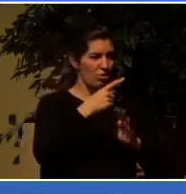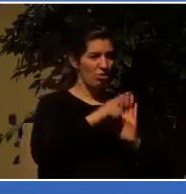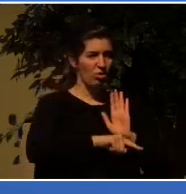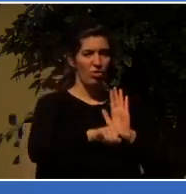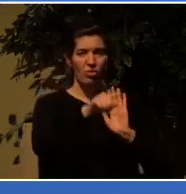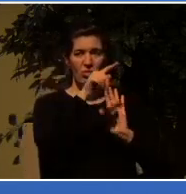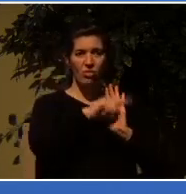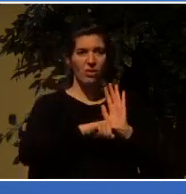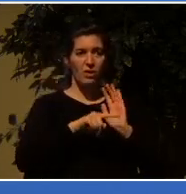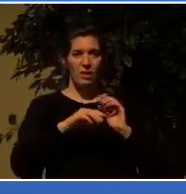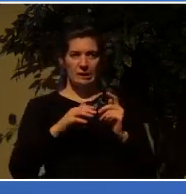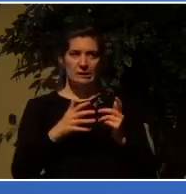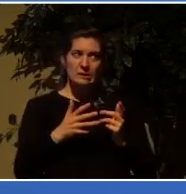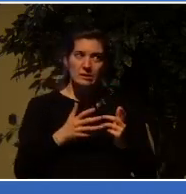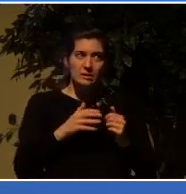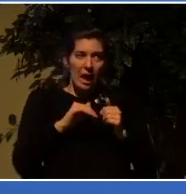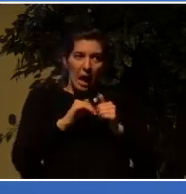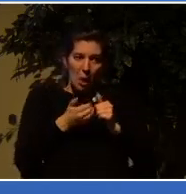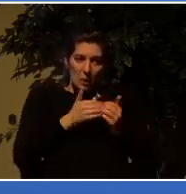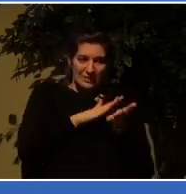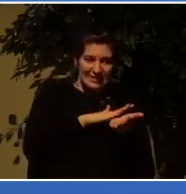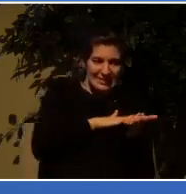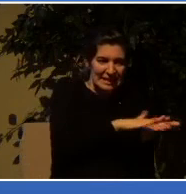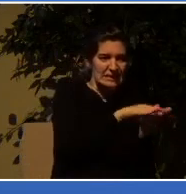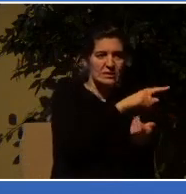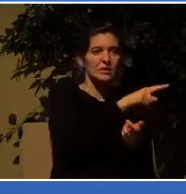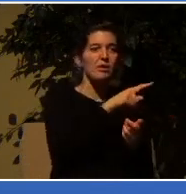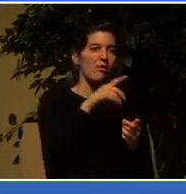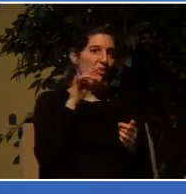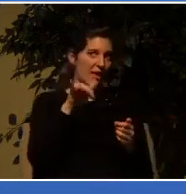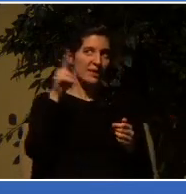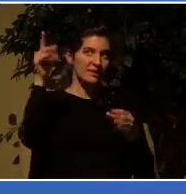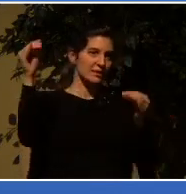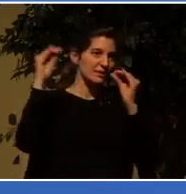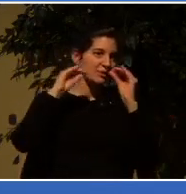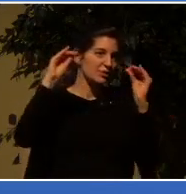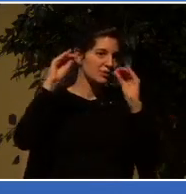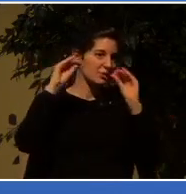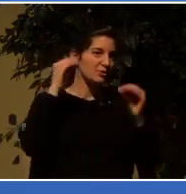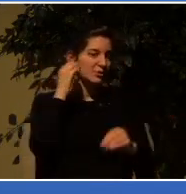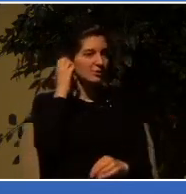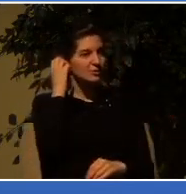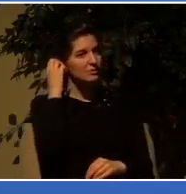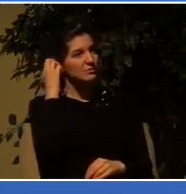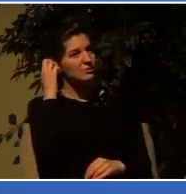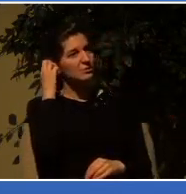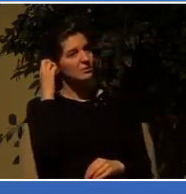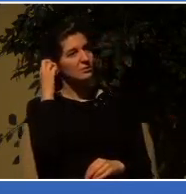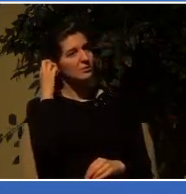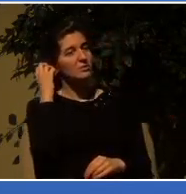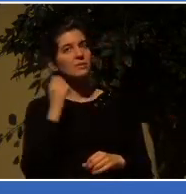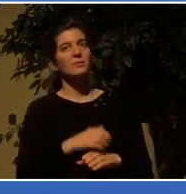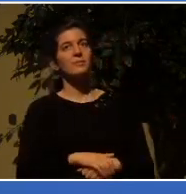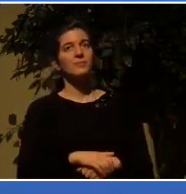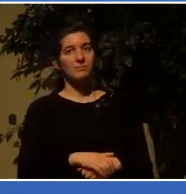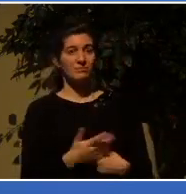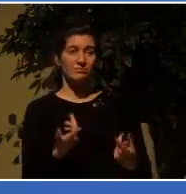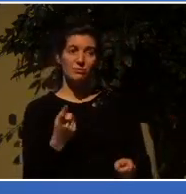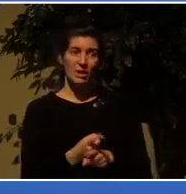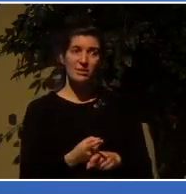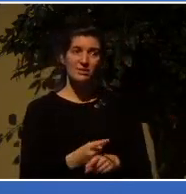criticizes us, we're into a puddle of indignation and pain. Is that not true?